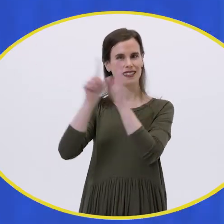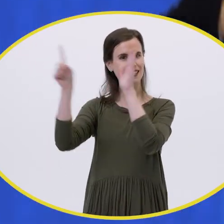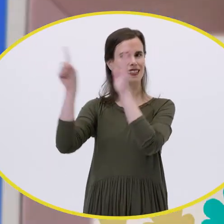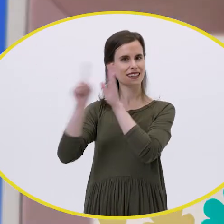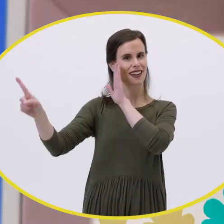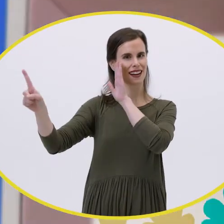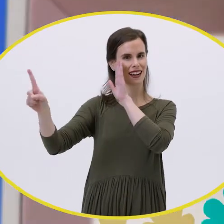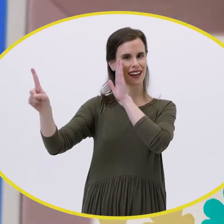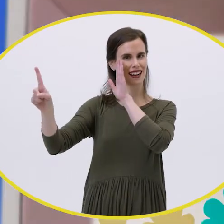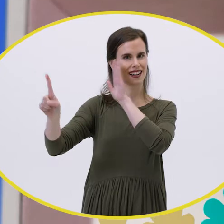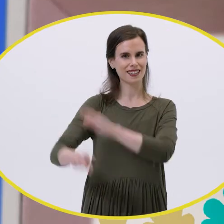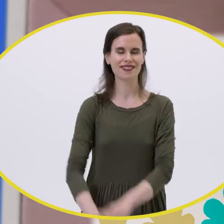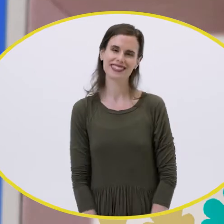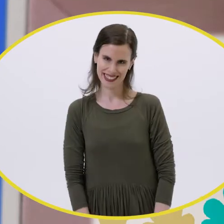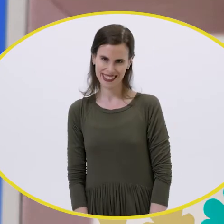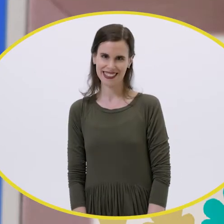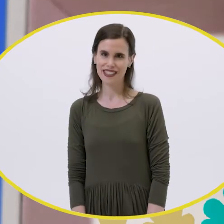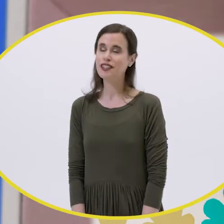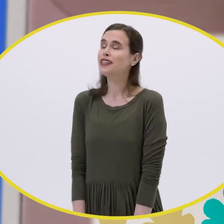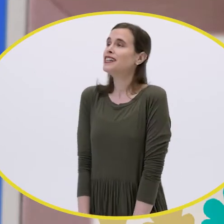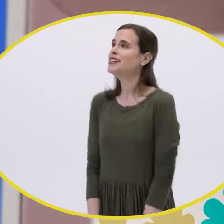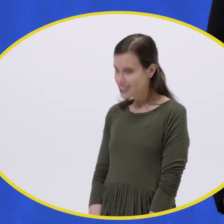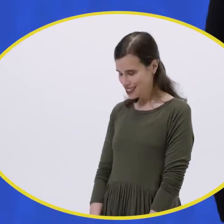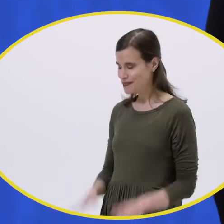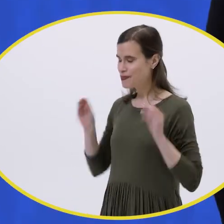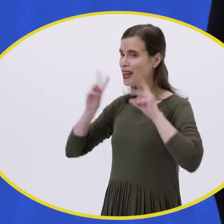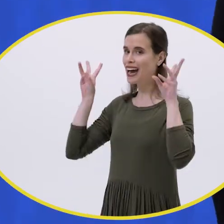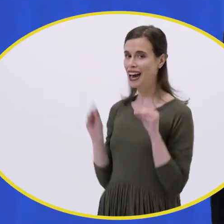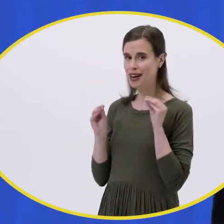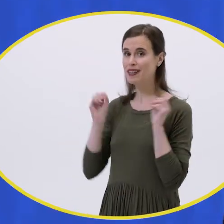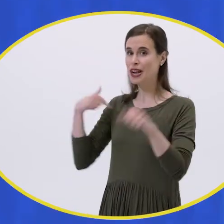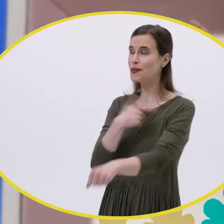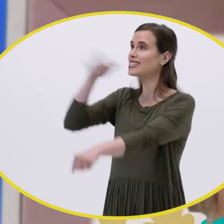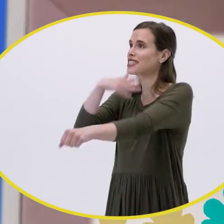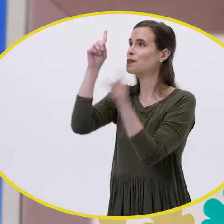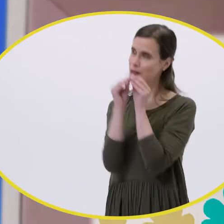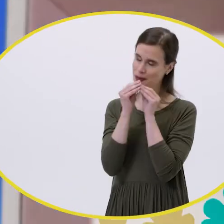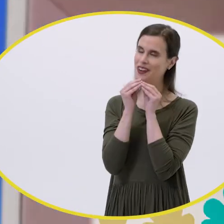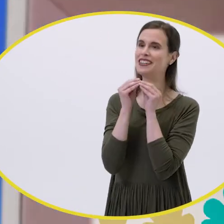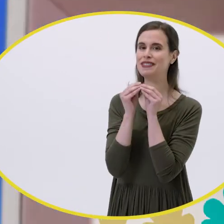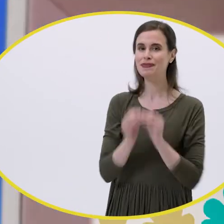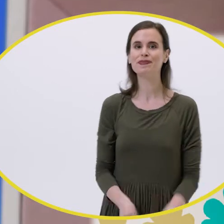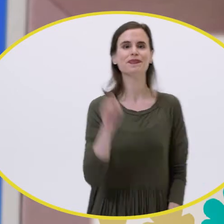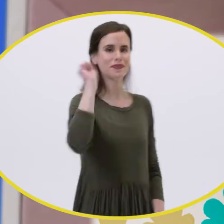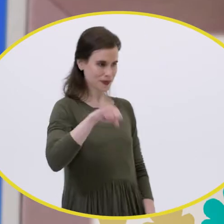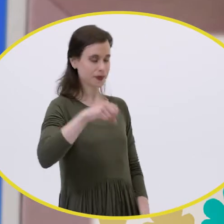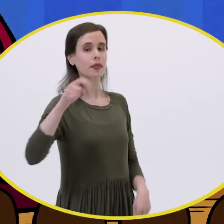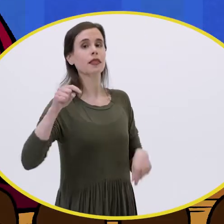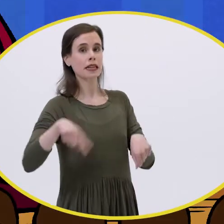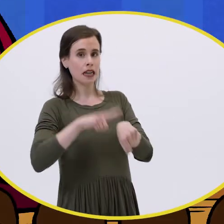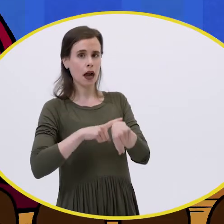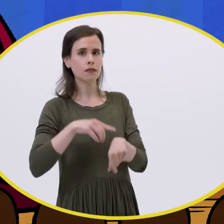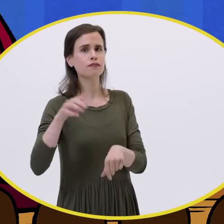dong Ding, ding, dong Wow! Can we sing it once more? Yes